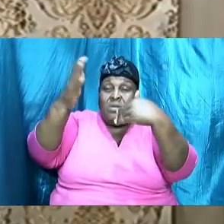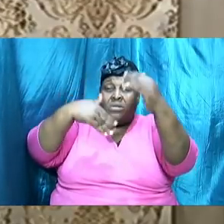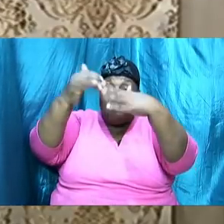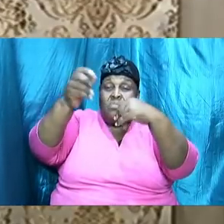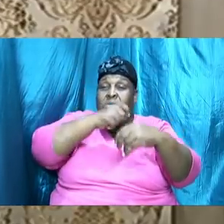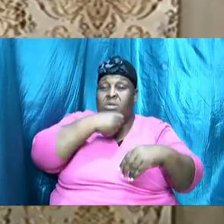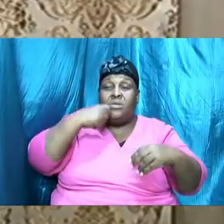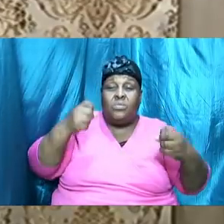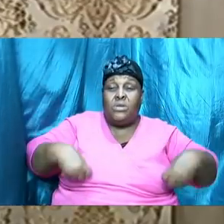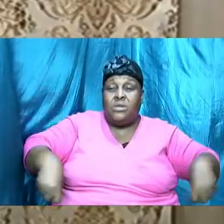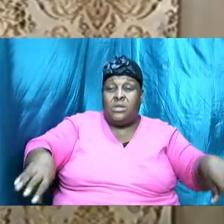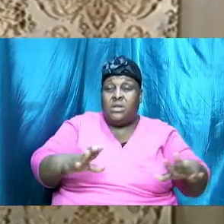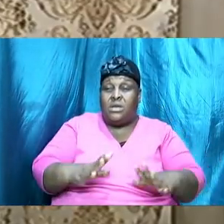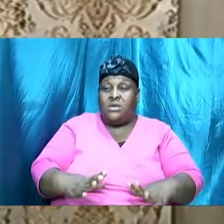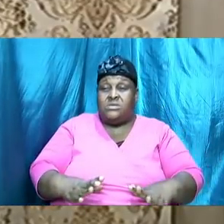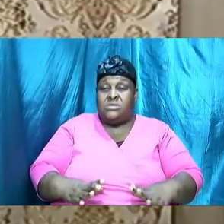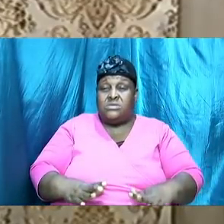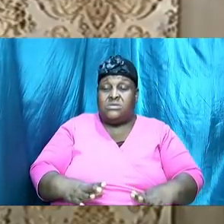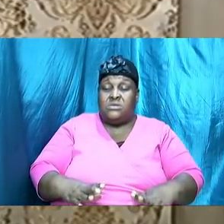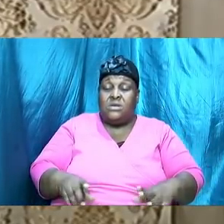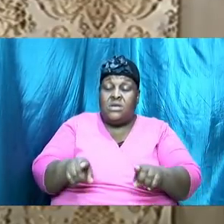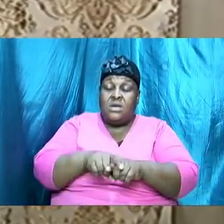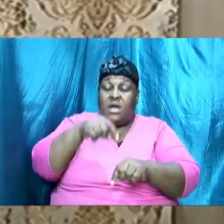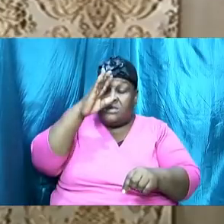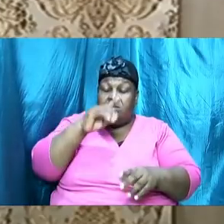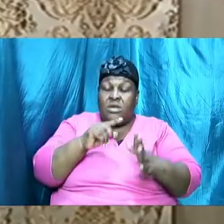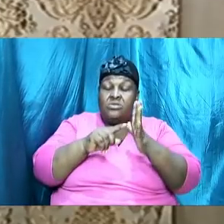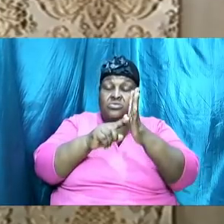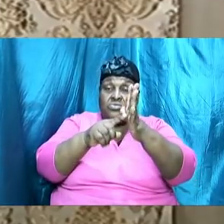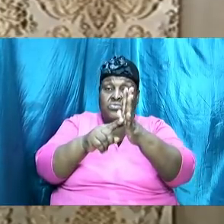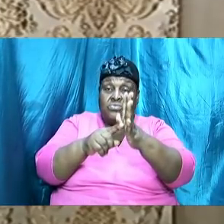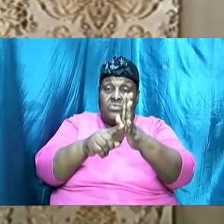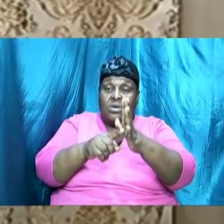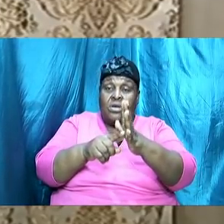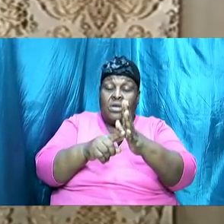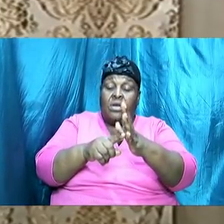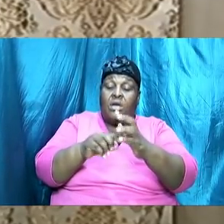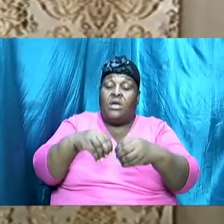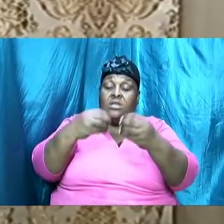yes and as he showed him and gave him the dimension